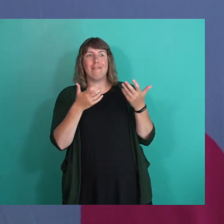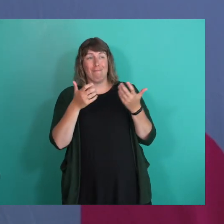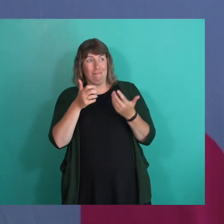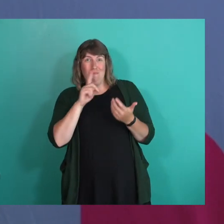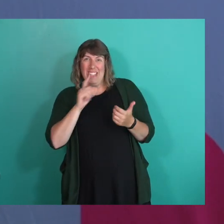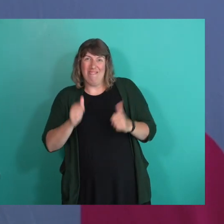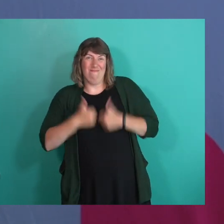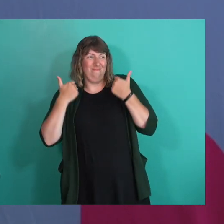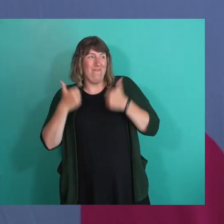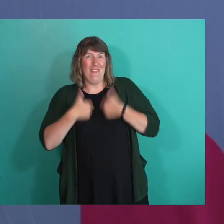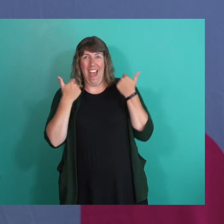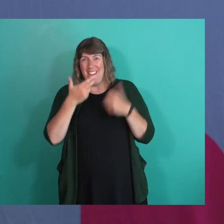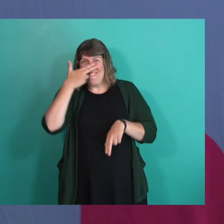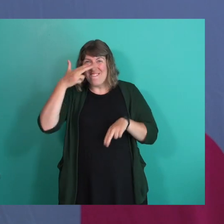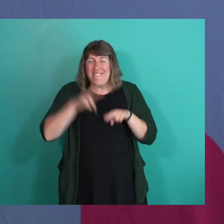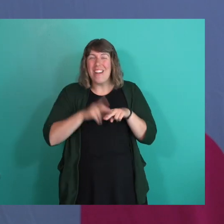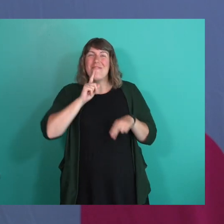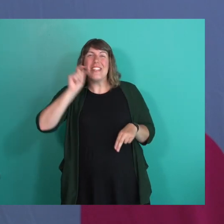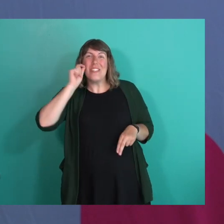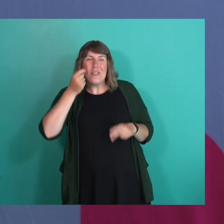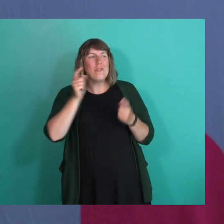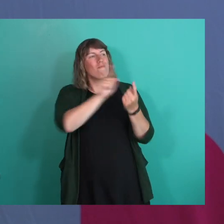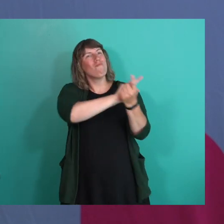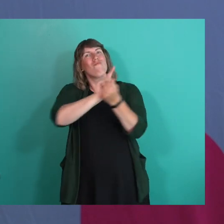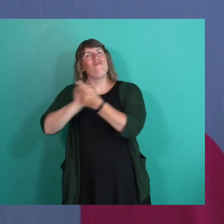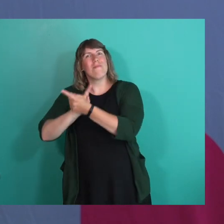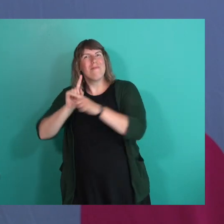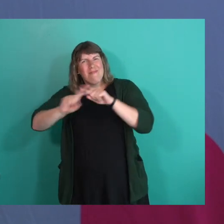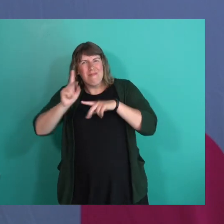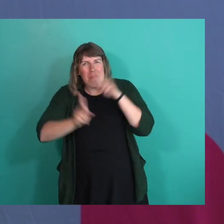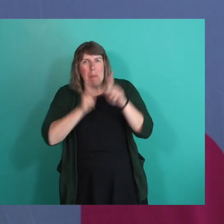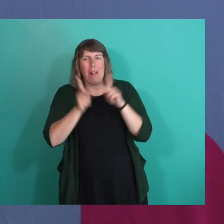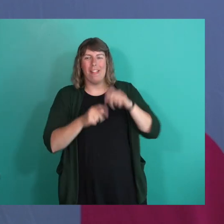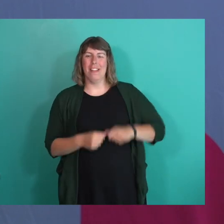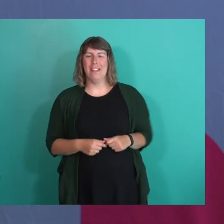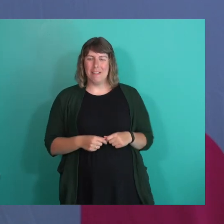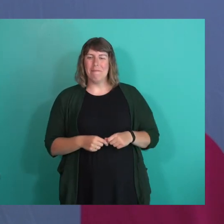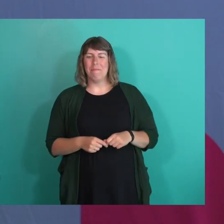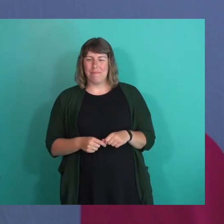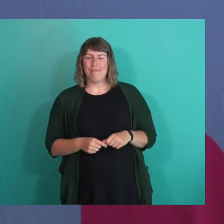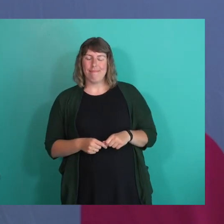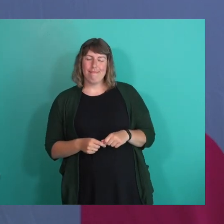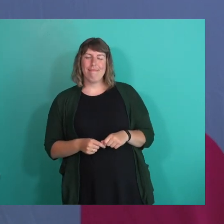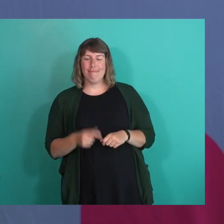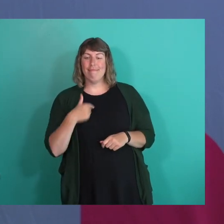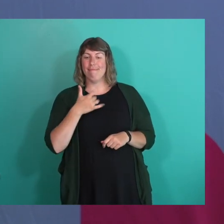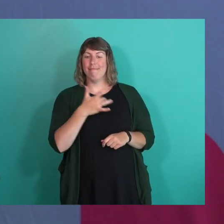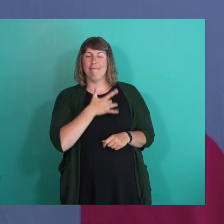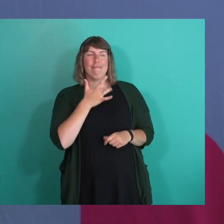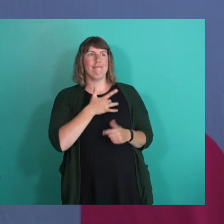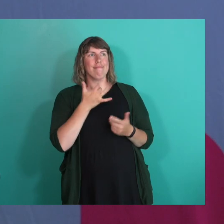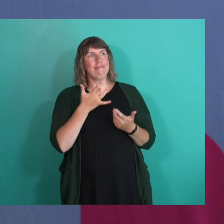And it was just a really cool way to sort of meet people and come into my, you know, identity